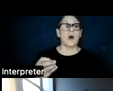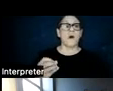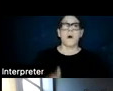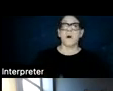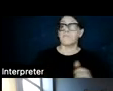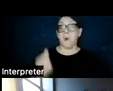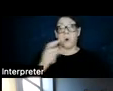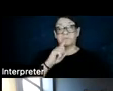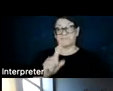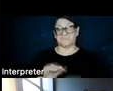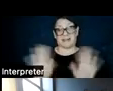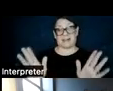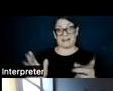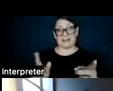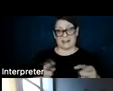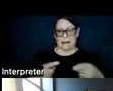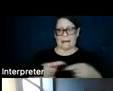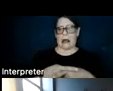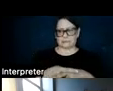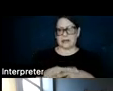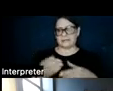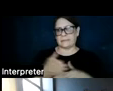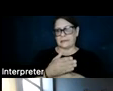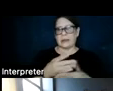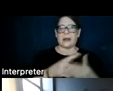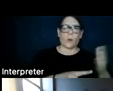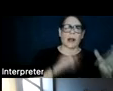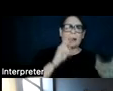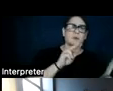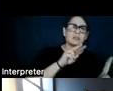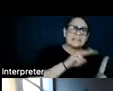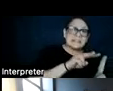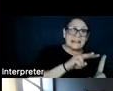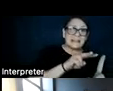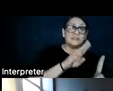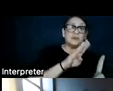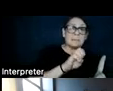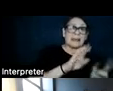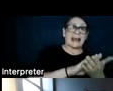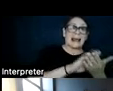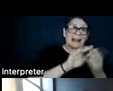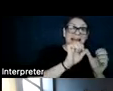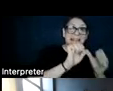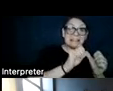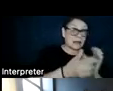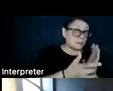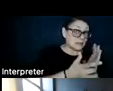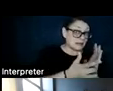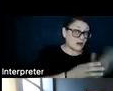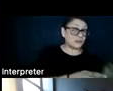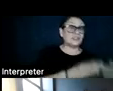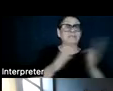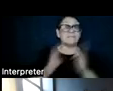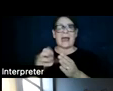certainly this contrast between what is perceived to be a clean and sustainable technology and